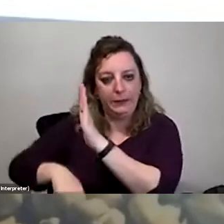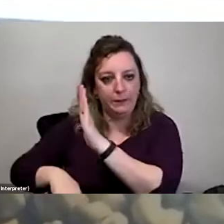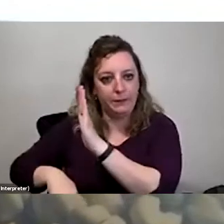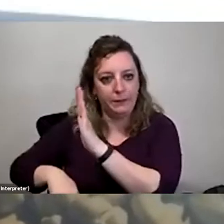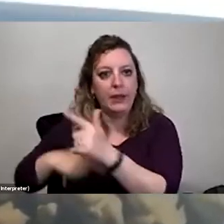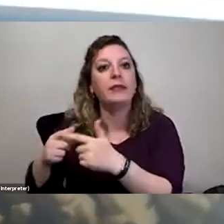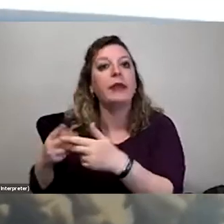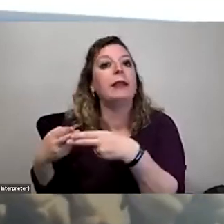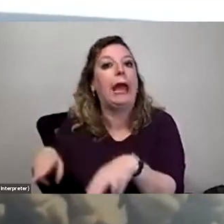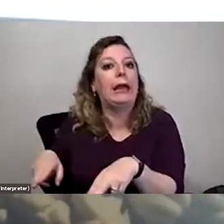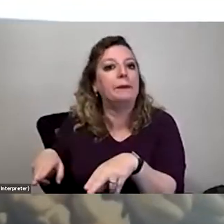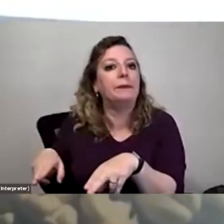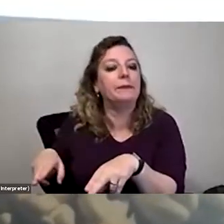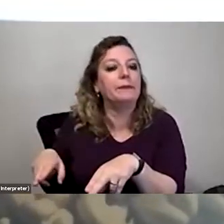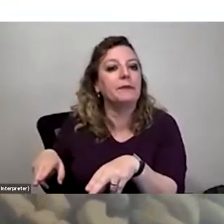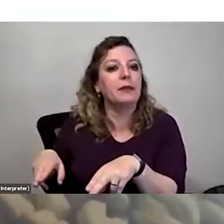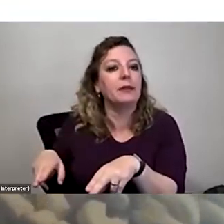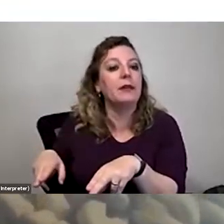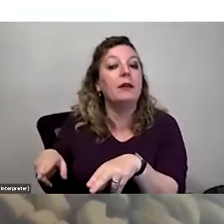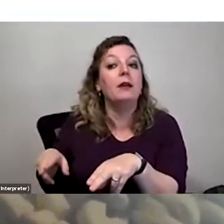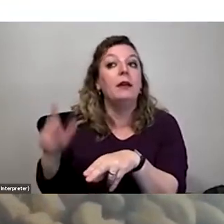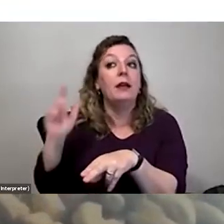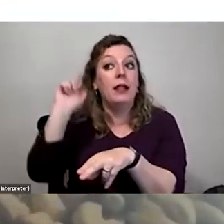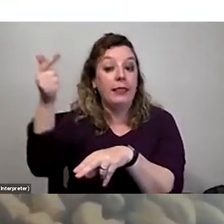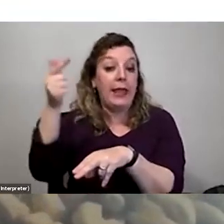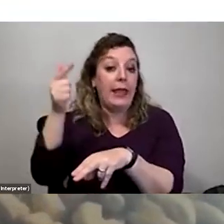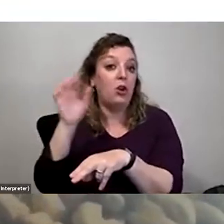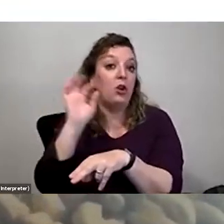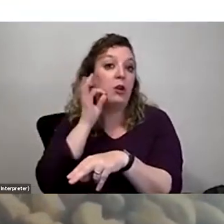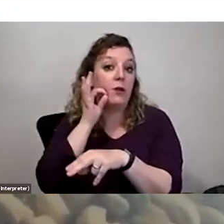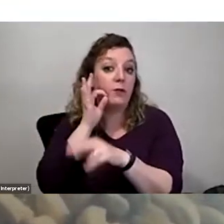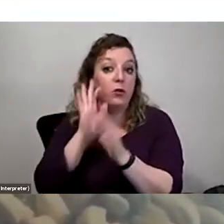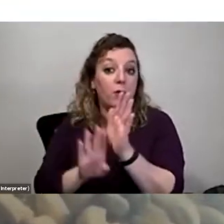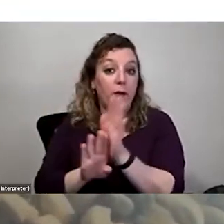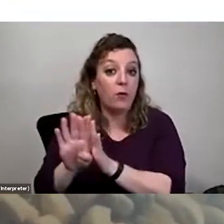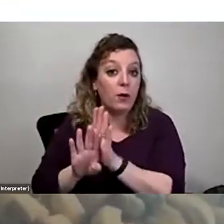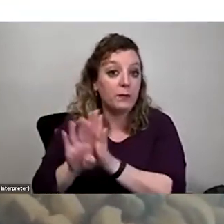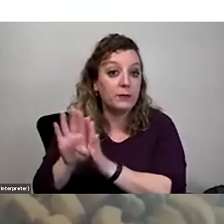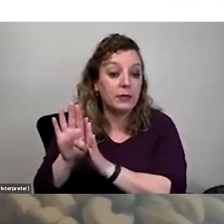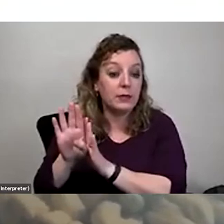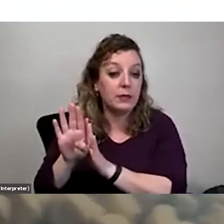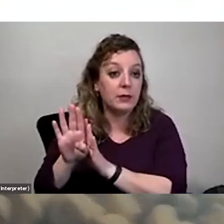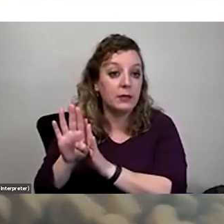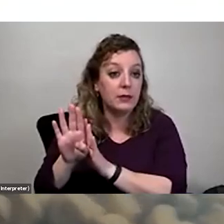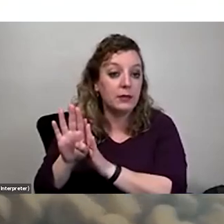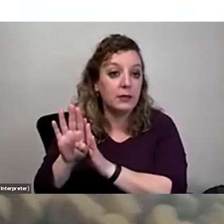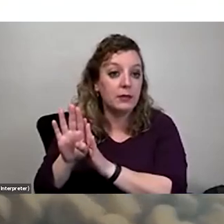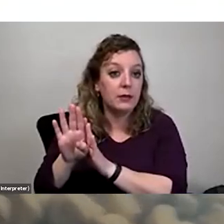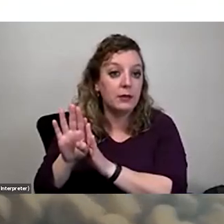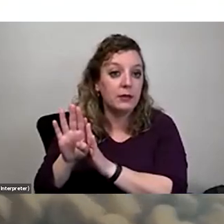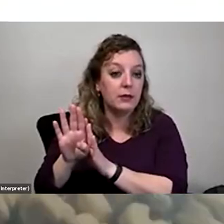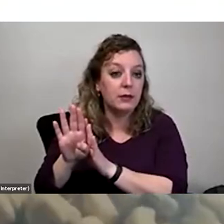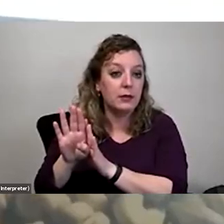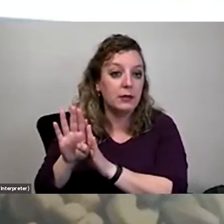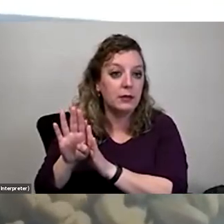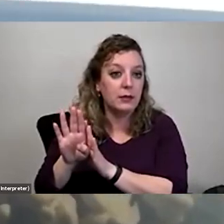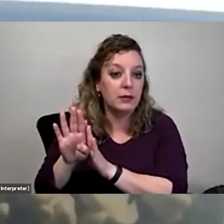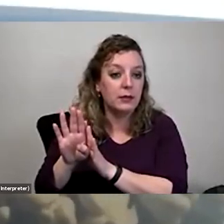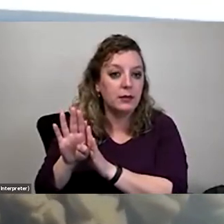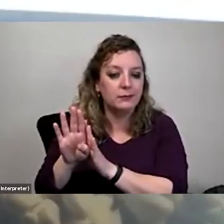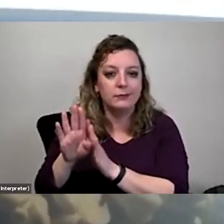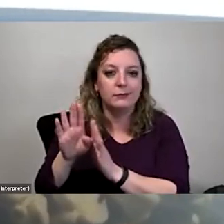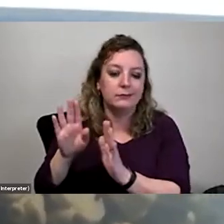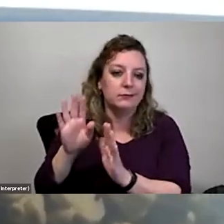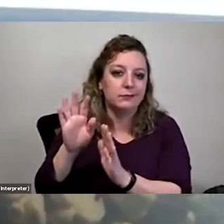lays her eggs. So when the fruit for the Joshua fruit, it's not, it's sweet. I'm using the word fruit